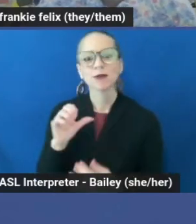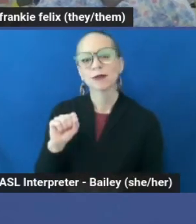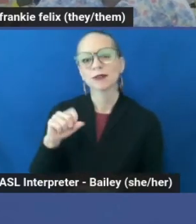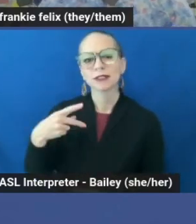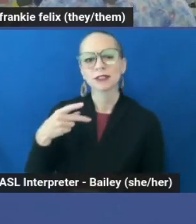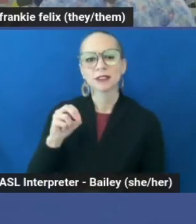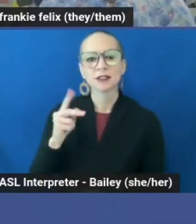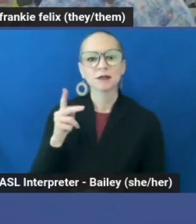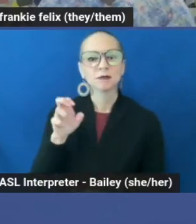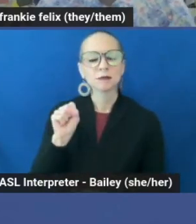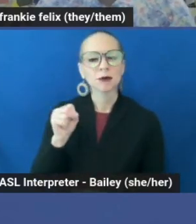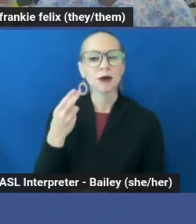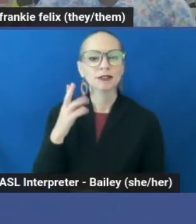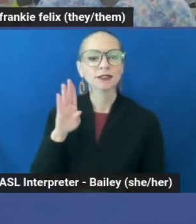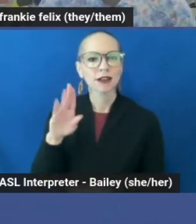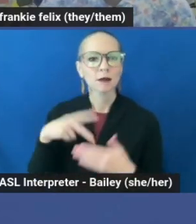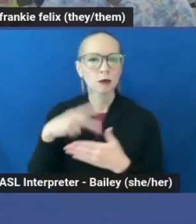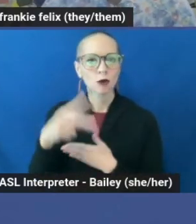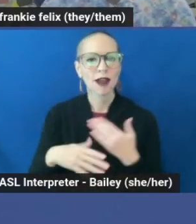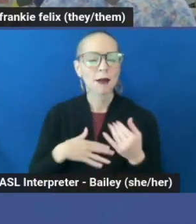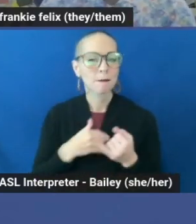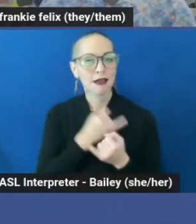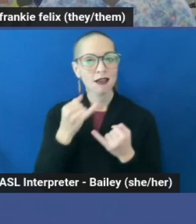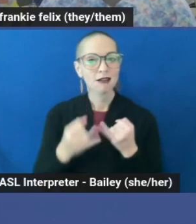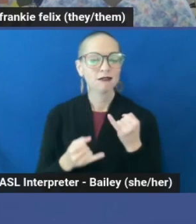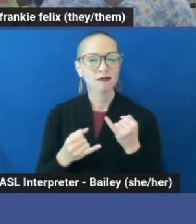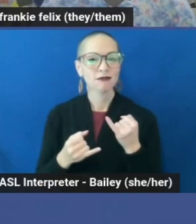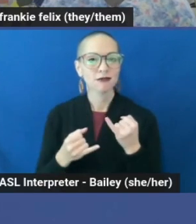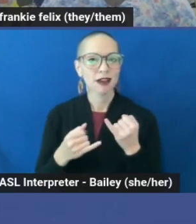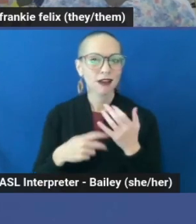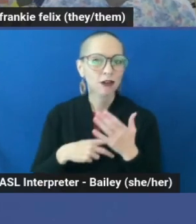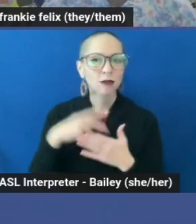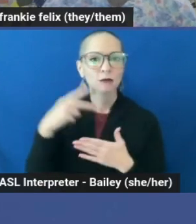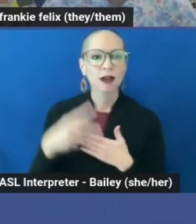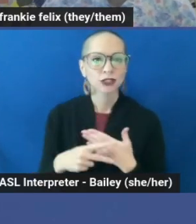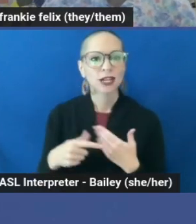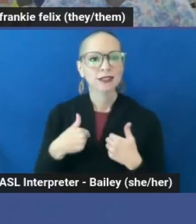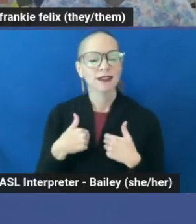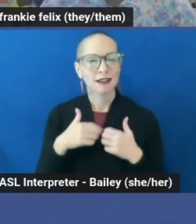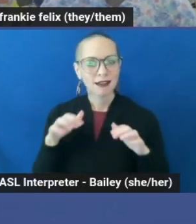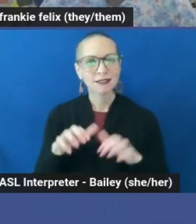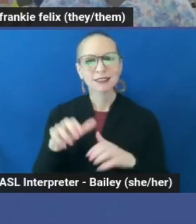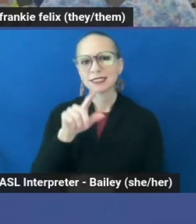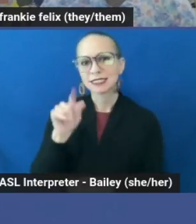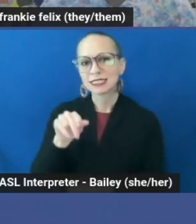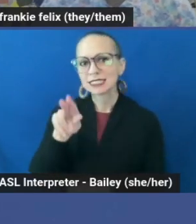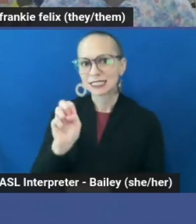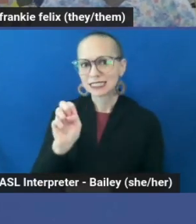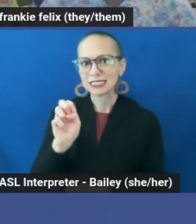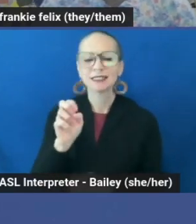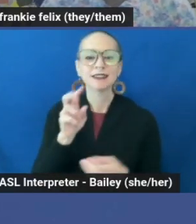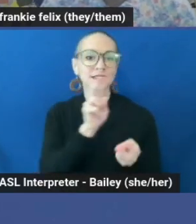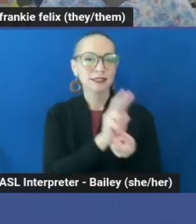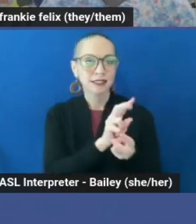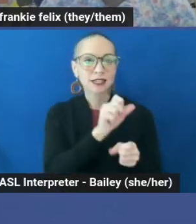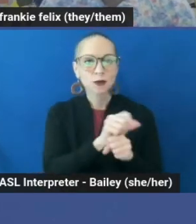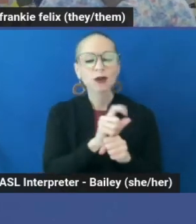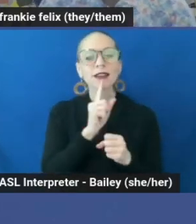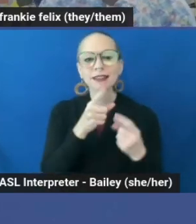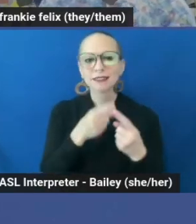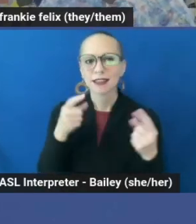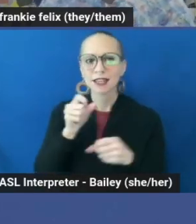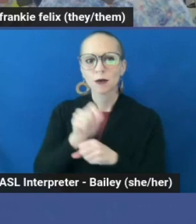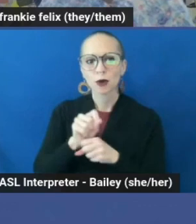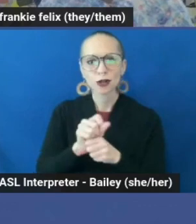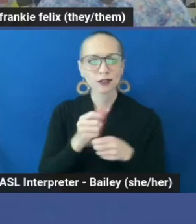For my final project I did a zine called Sex Work is anti-work, trading sex to escape the workplace.